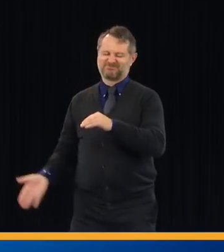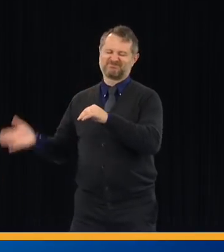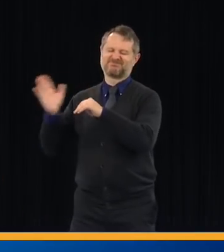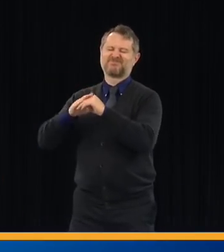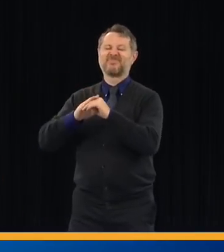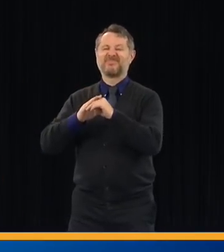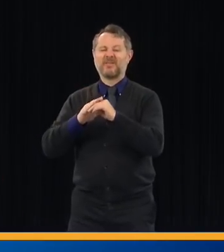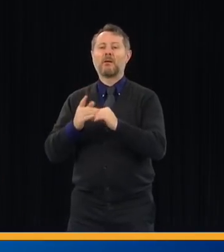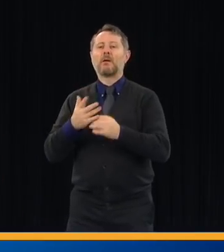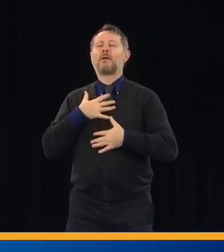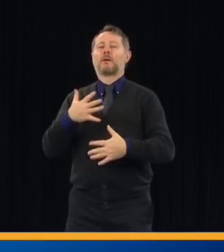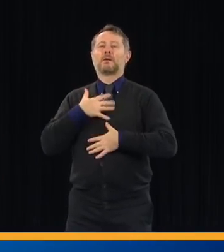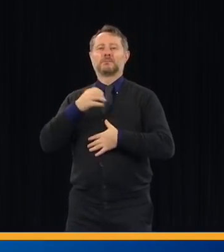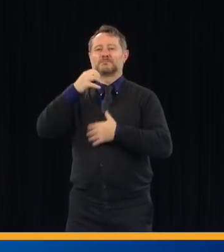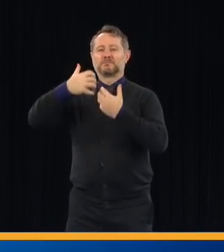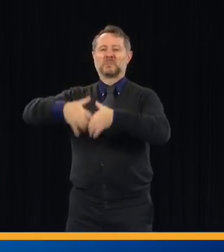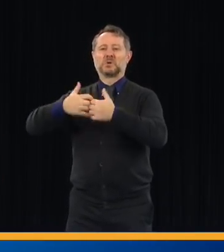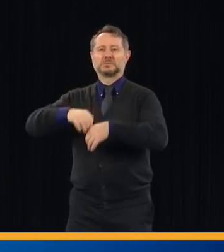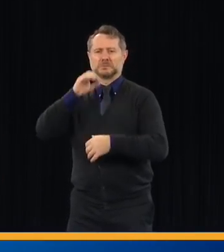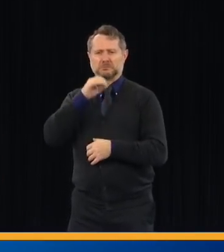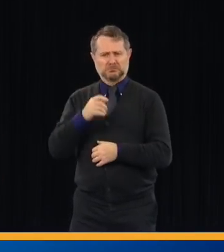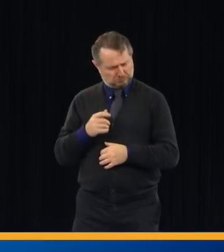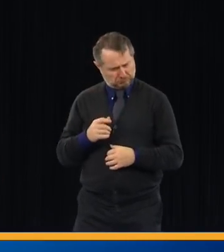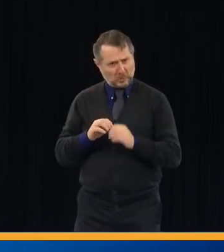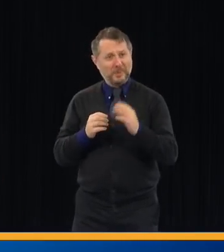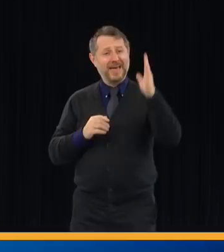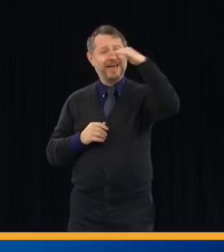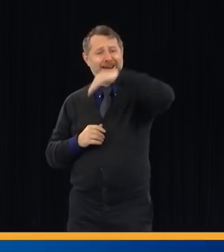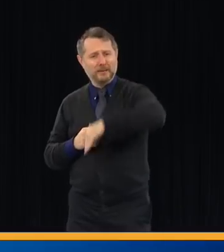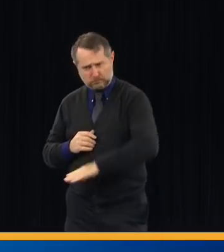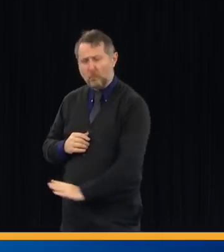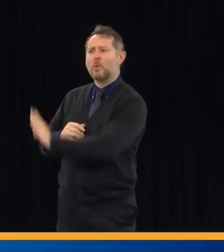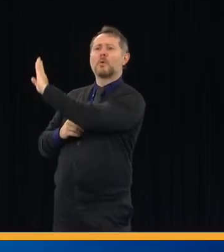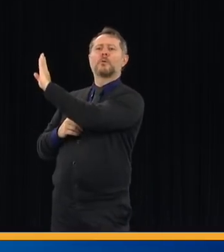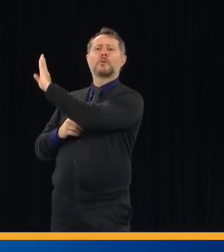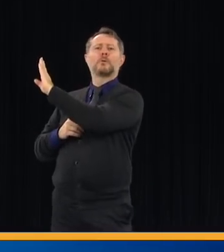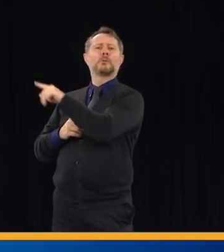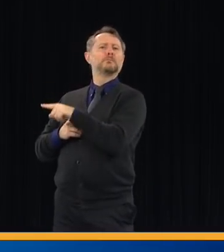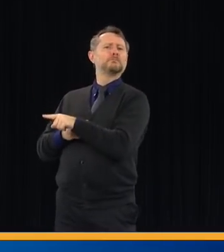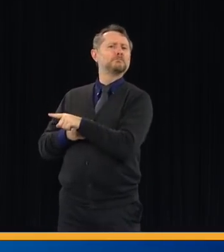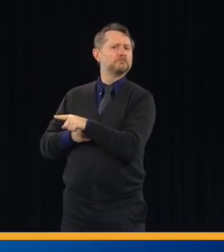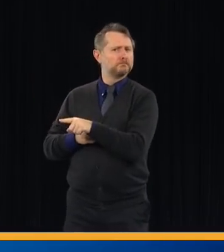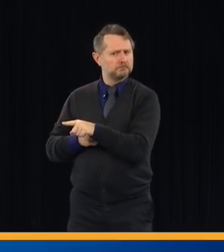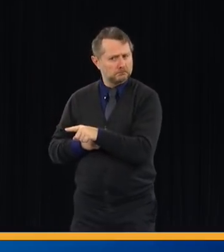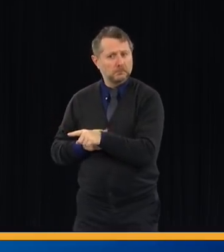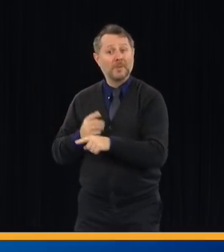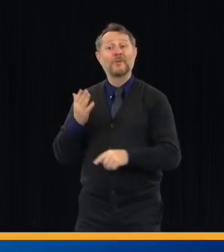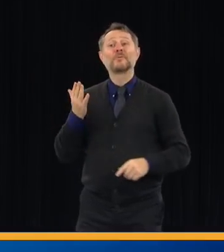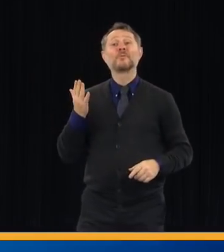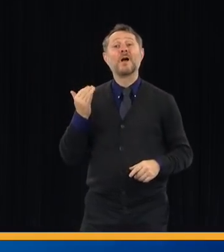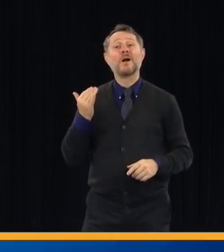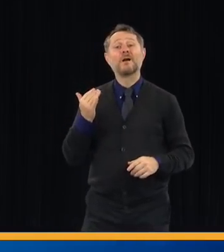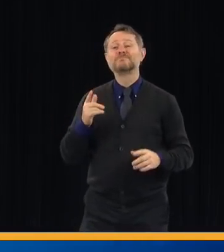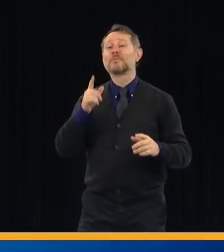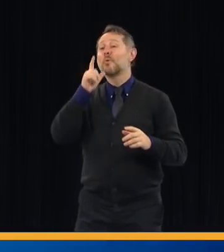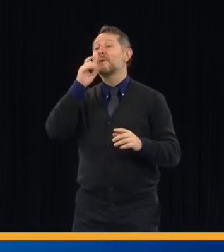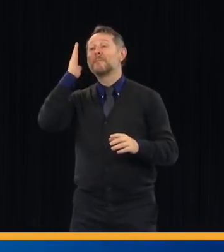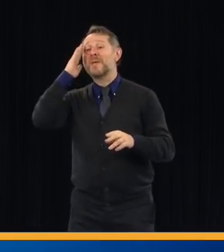questionable now because almost all the beds in a hospital have turned into an ICU bed.